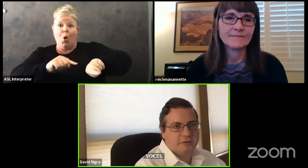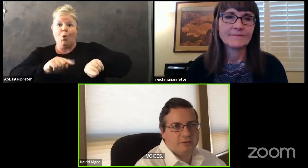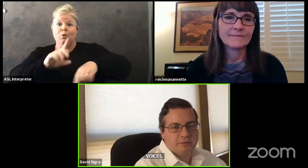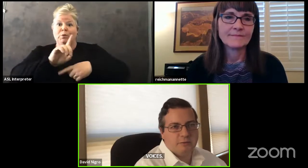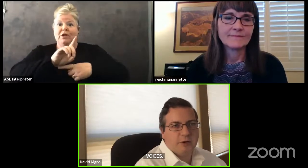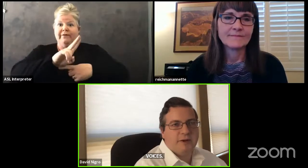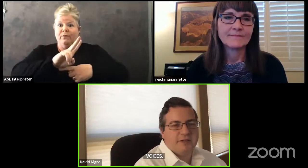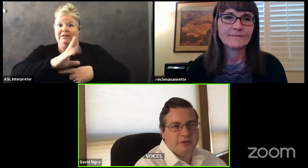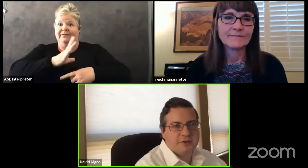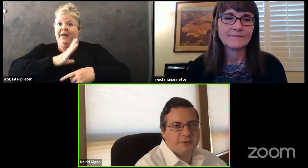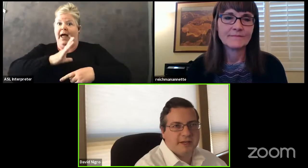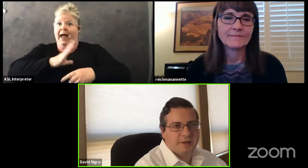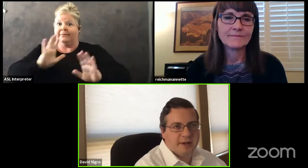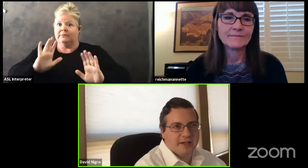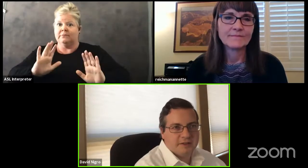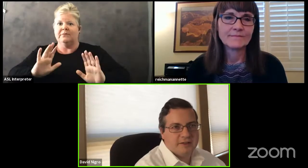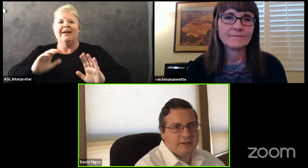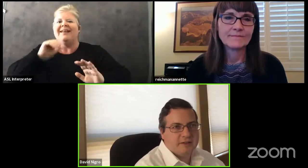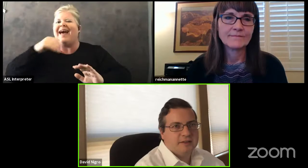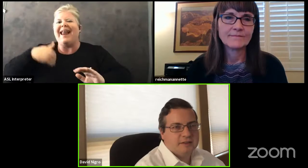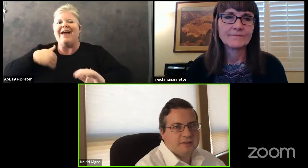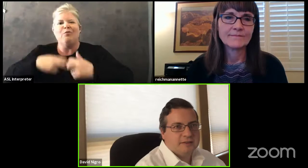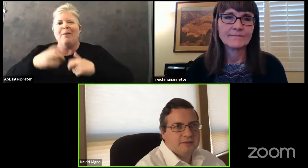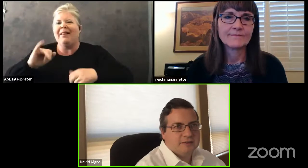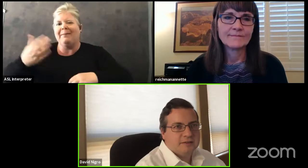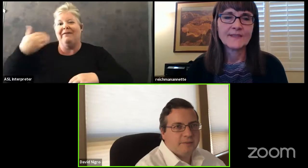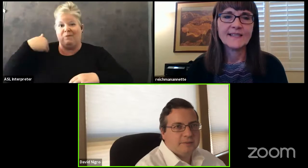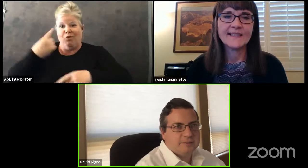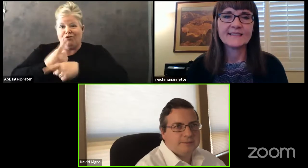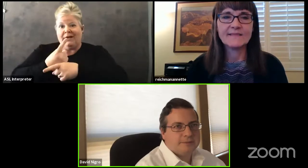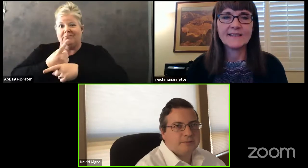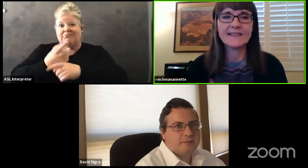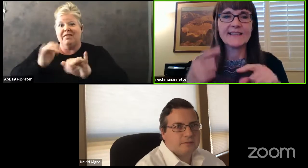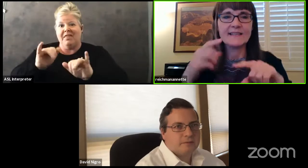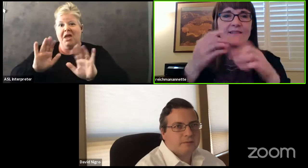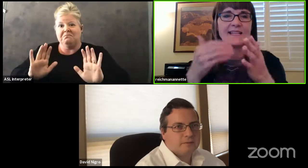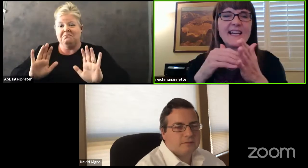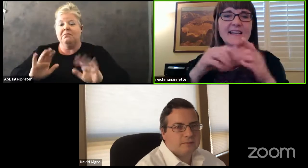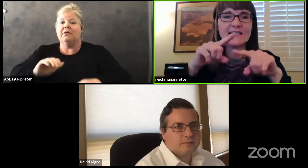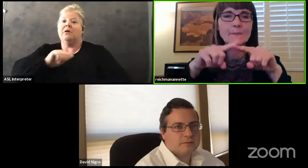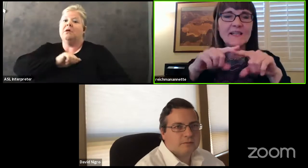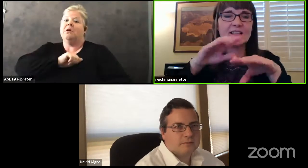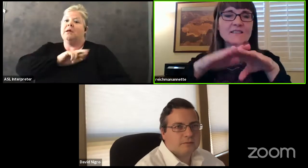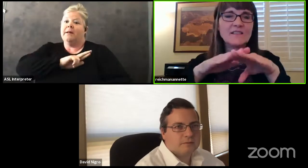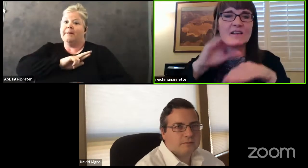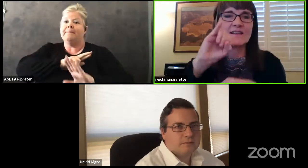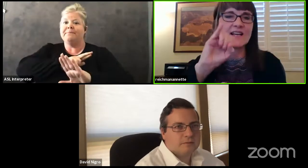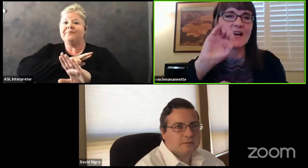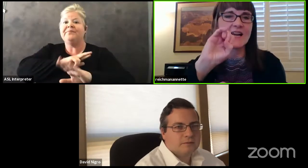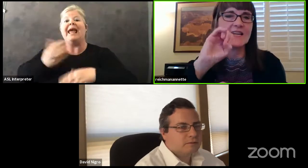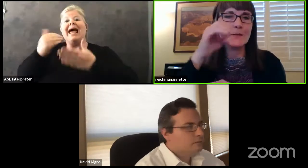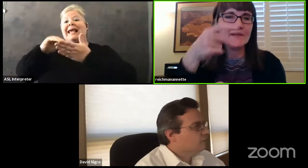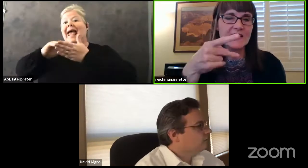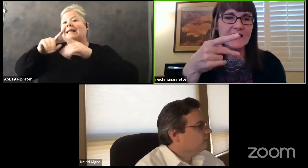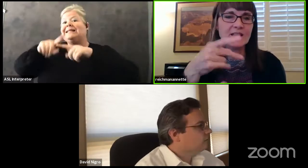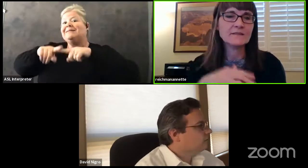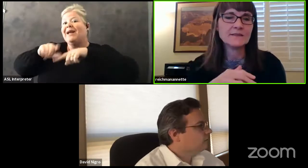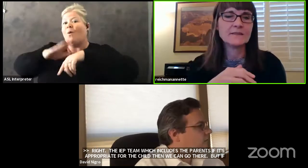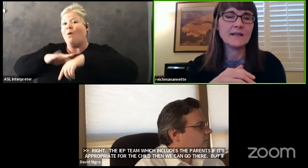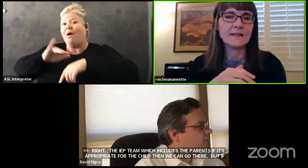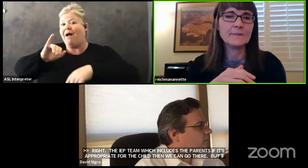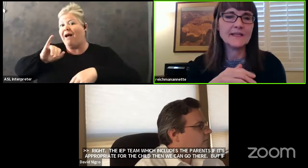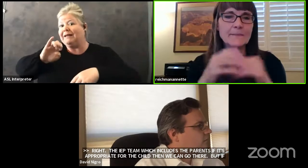there's no, we don't have the issues that we had in the past. Yeah. Yeah. Yeah. depends on the IEP